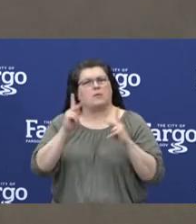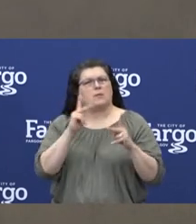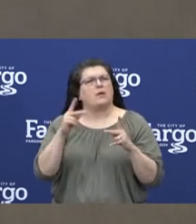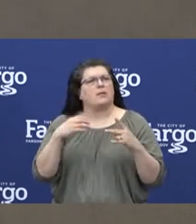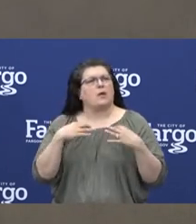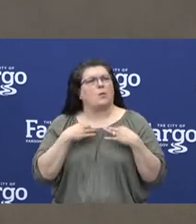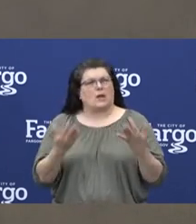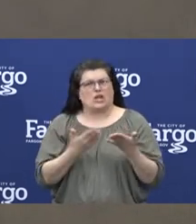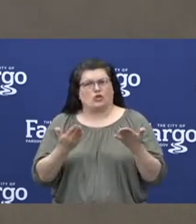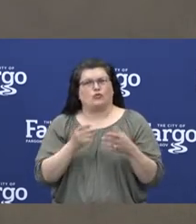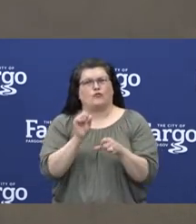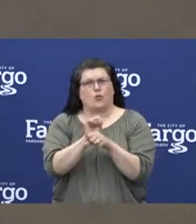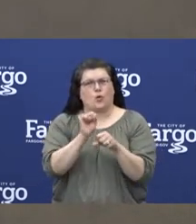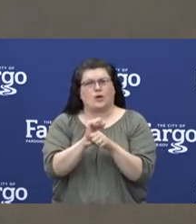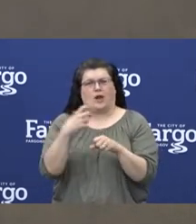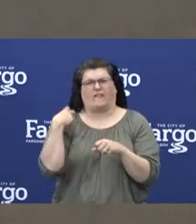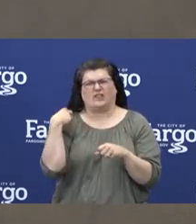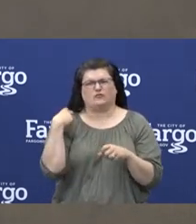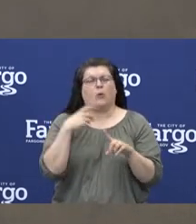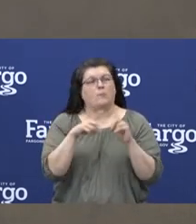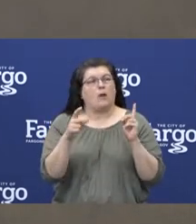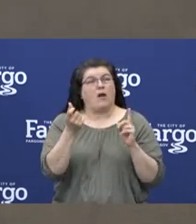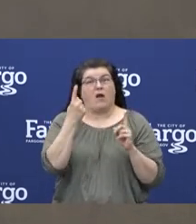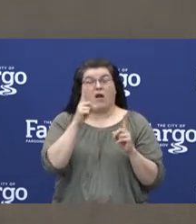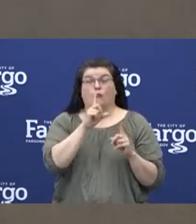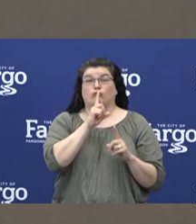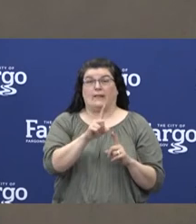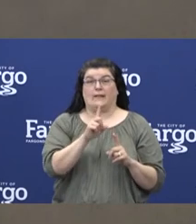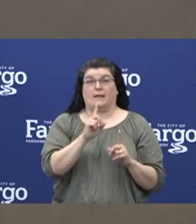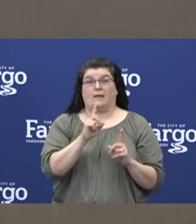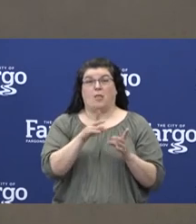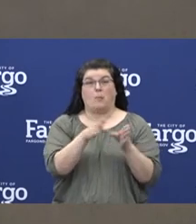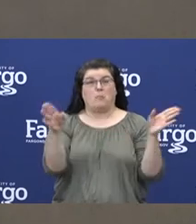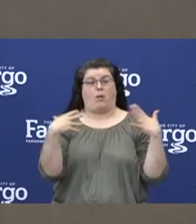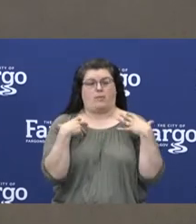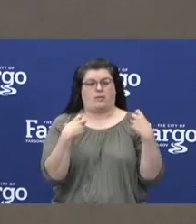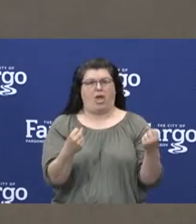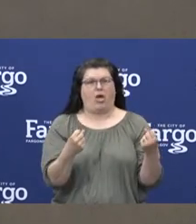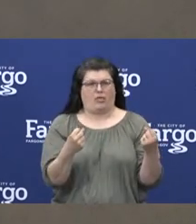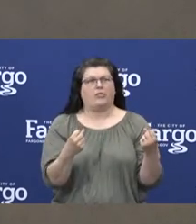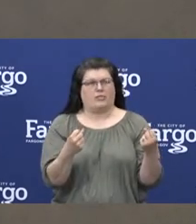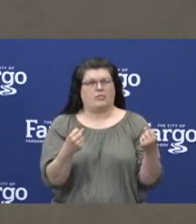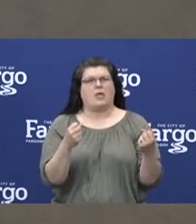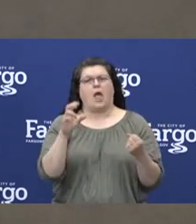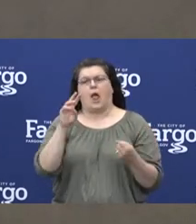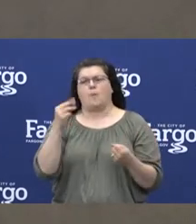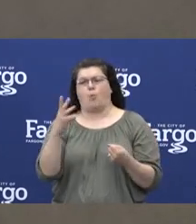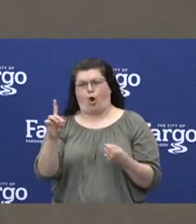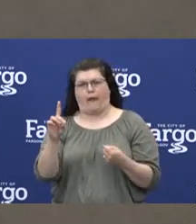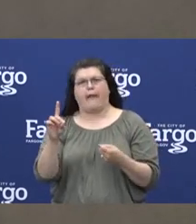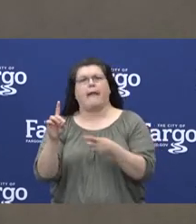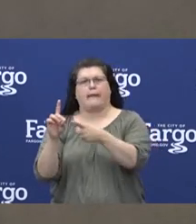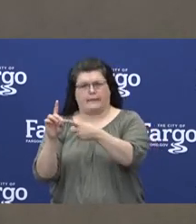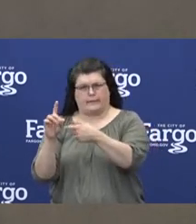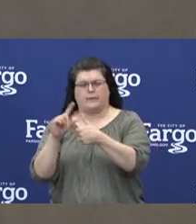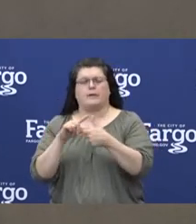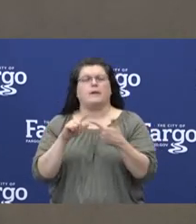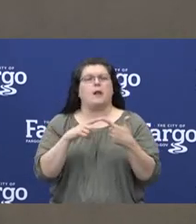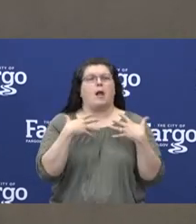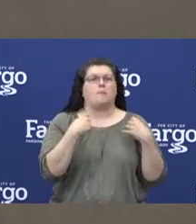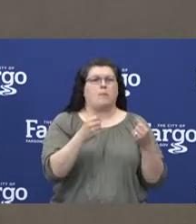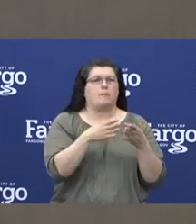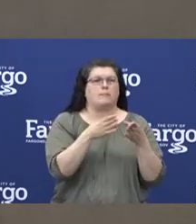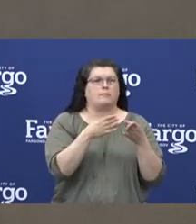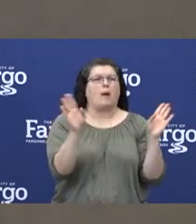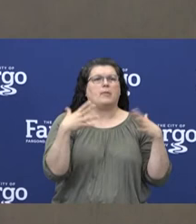but the reality of this is, is that public health public the North Dakota side, public health on the North Dakota